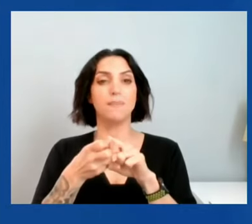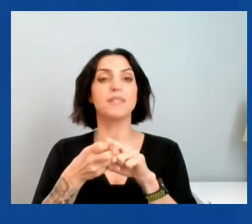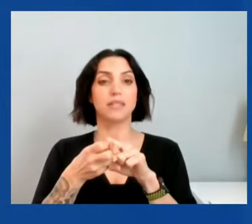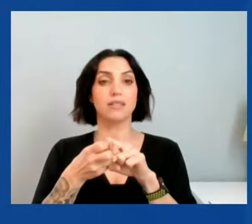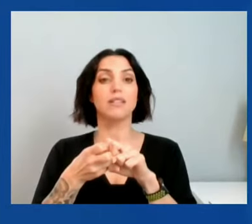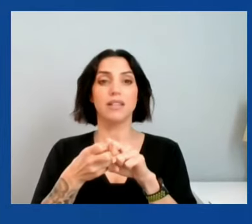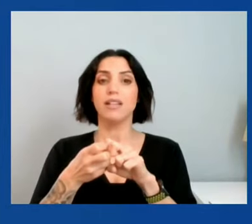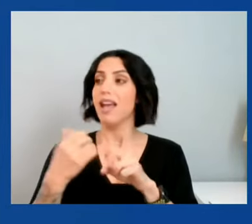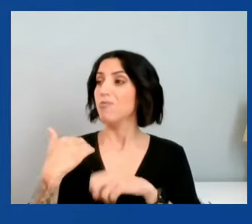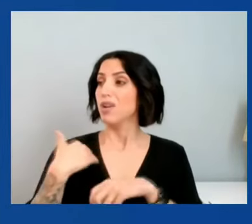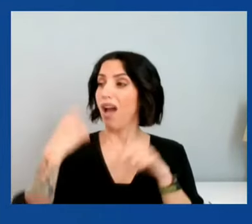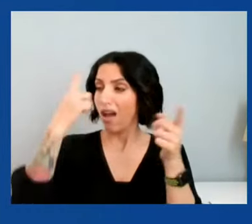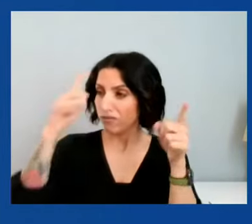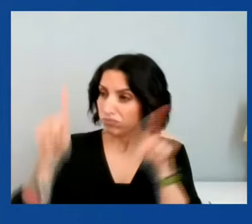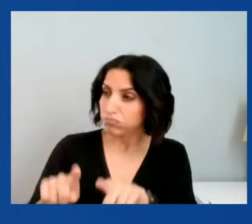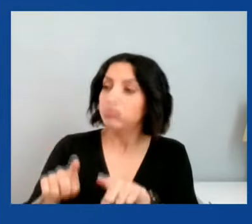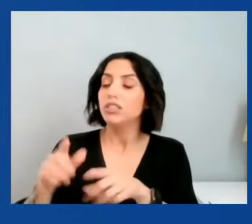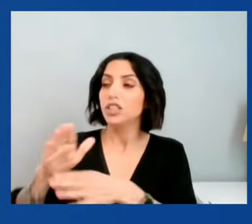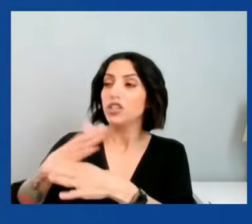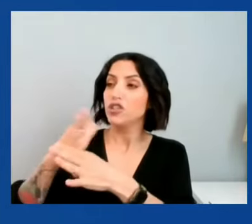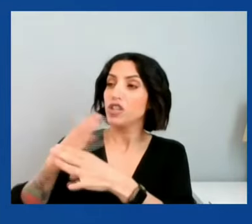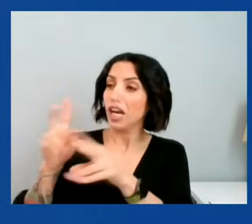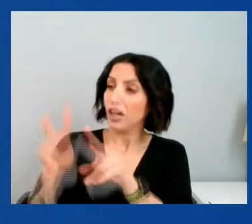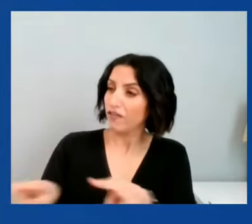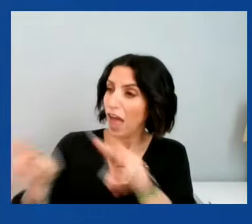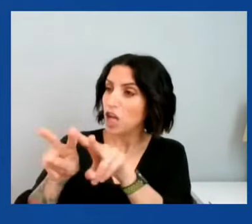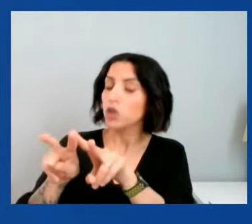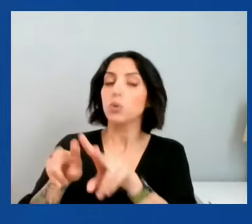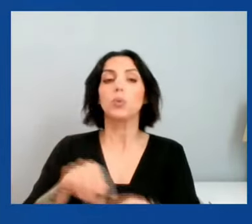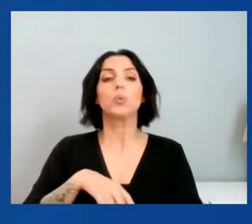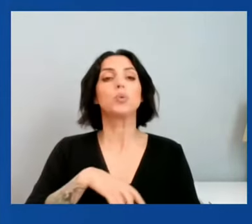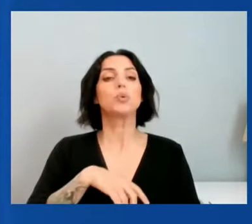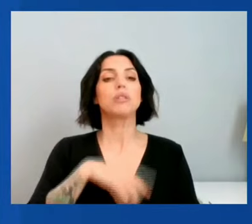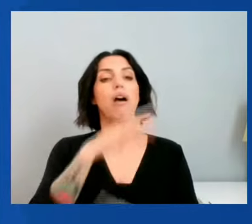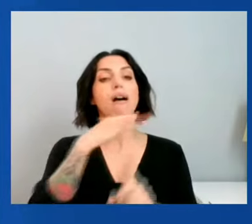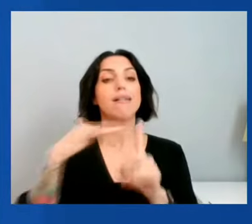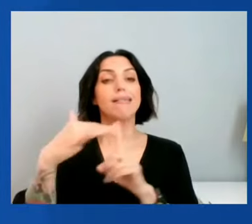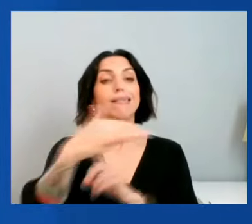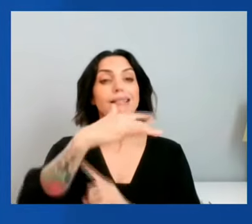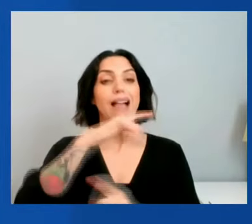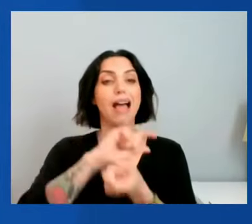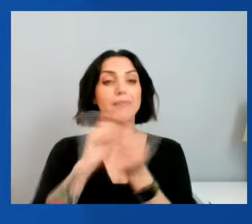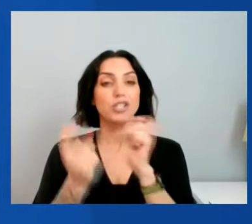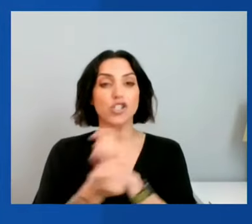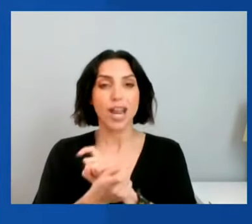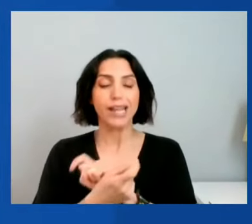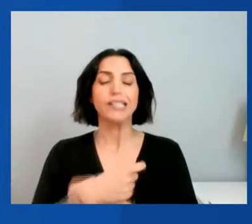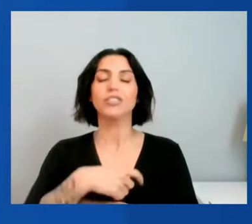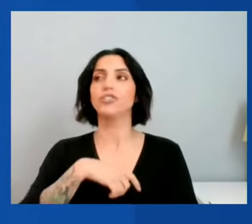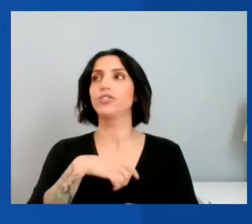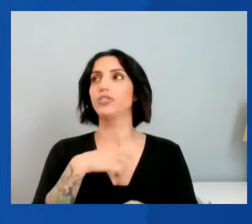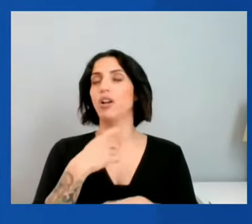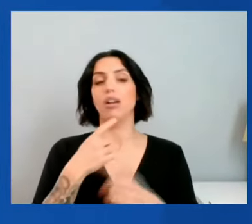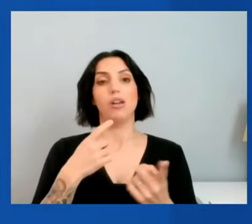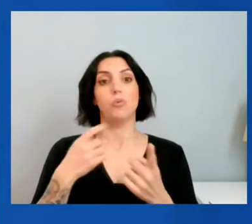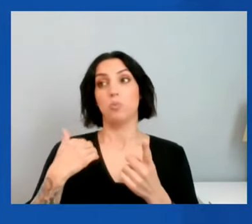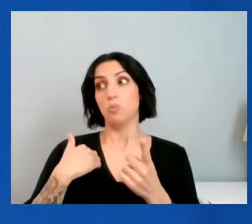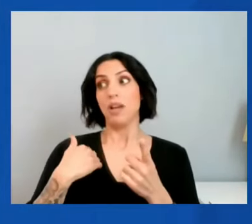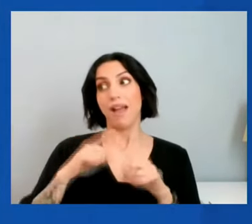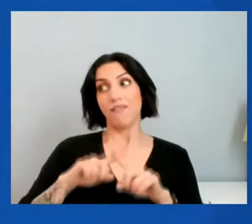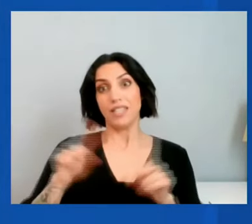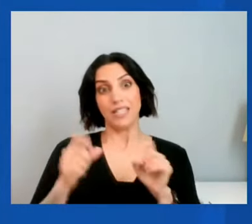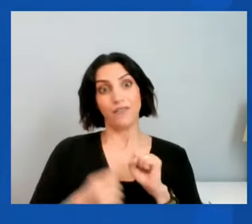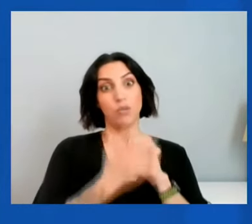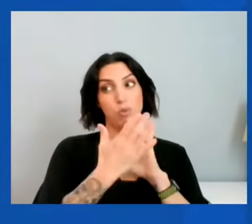values. Climate change is certainly one of them. We have different approaches to climate change in the